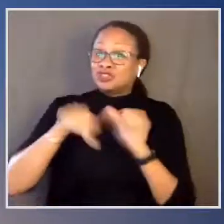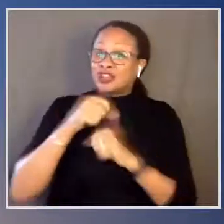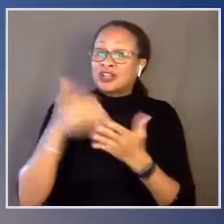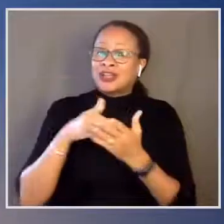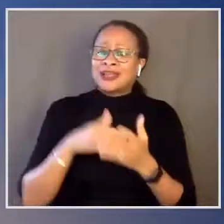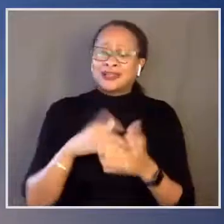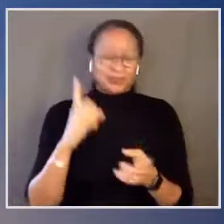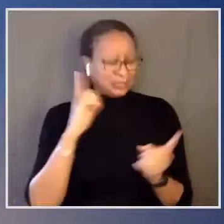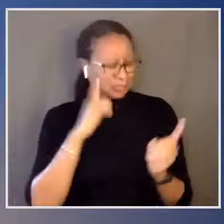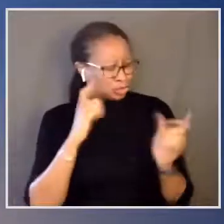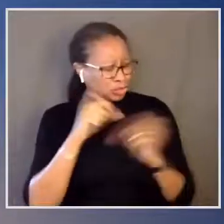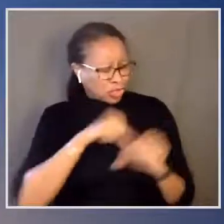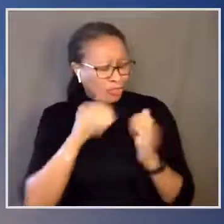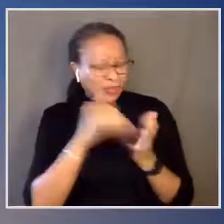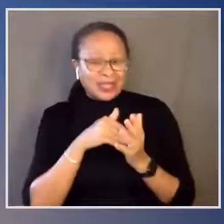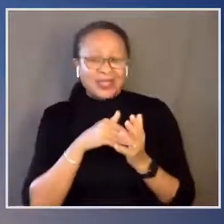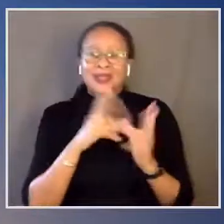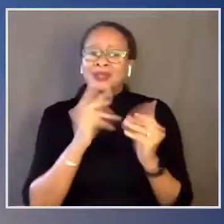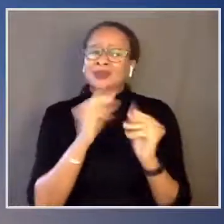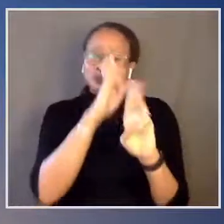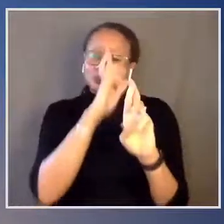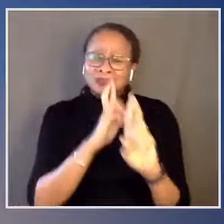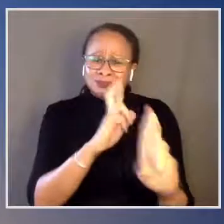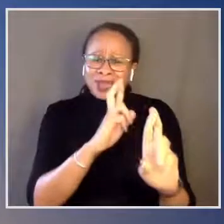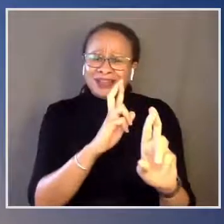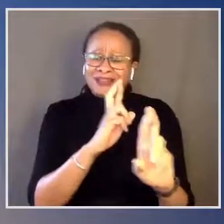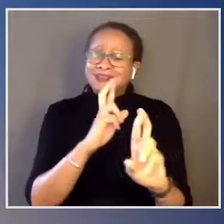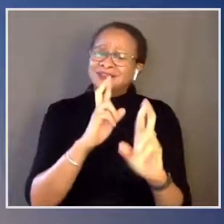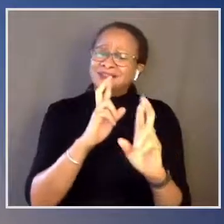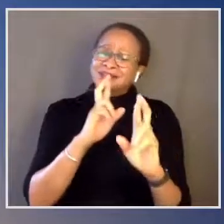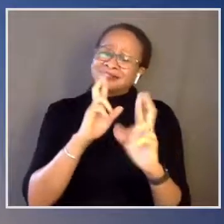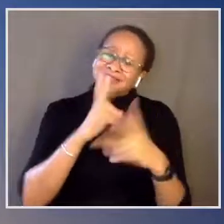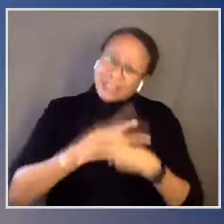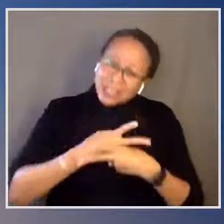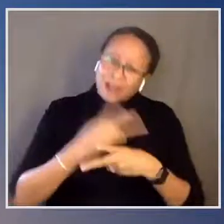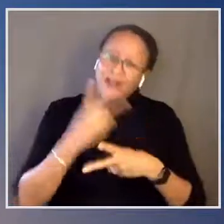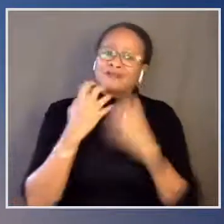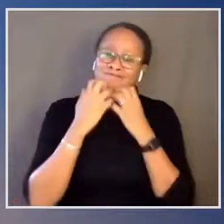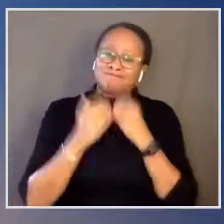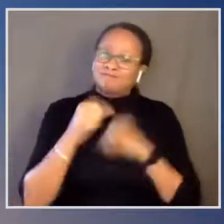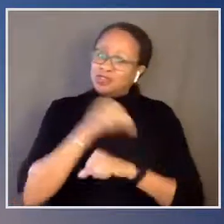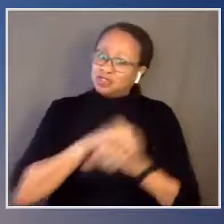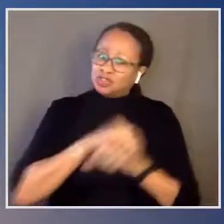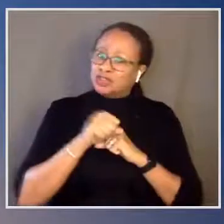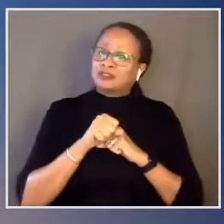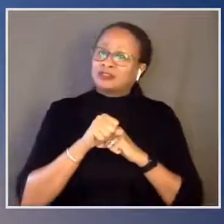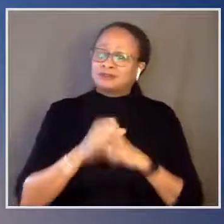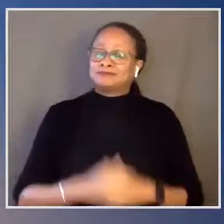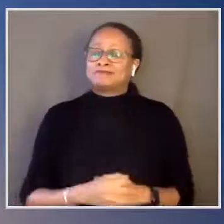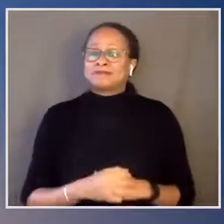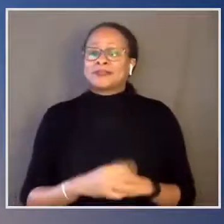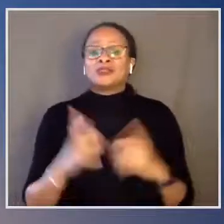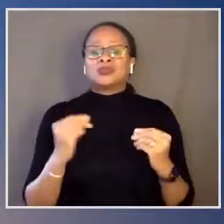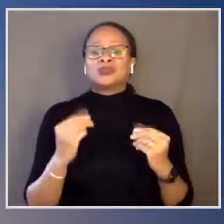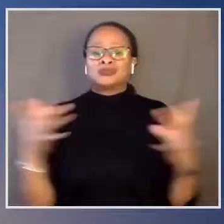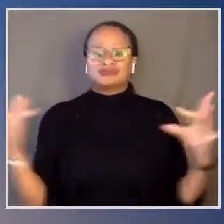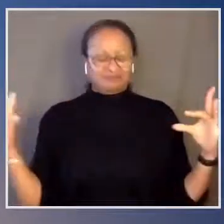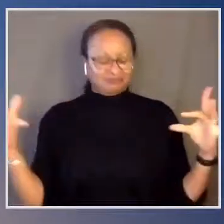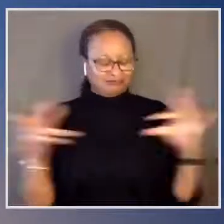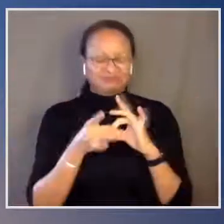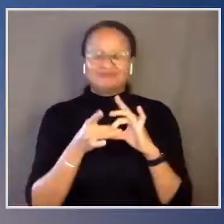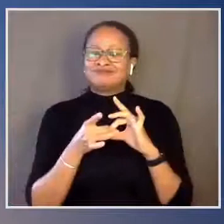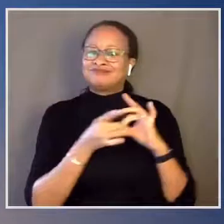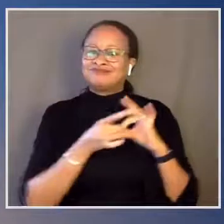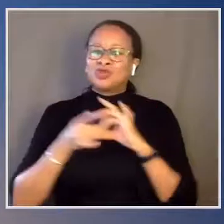And respect and care for one another. To unite. To heal.